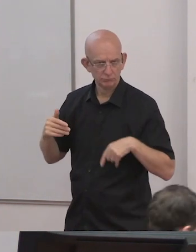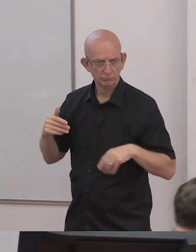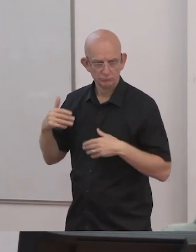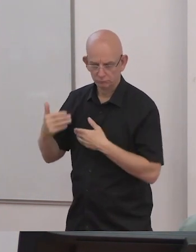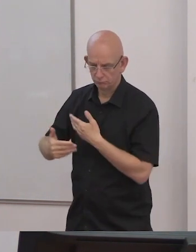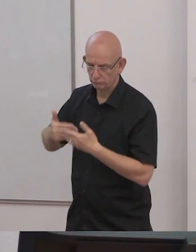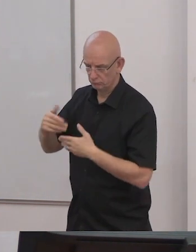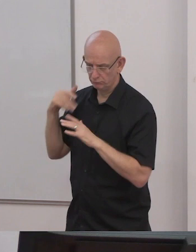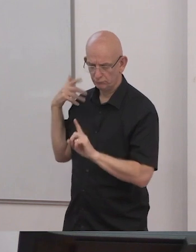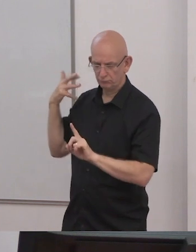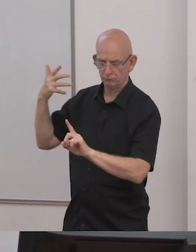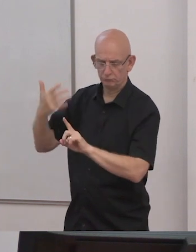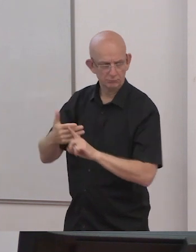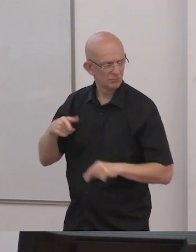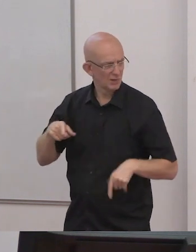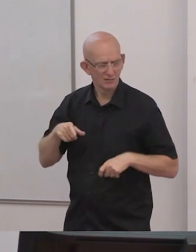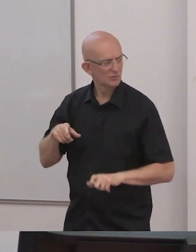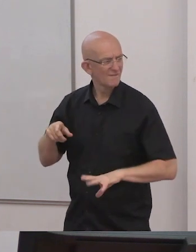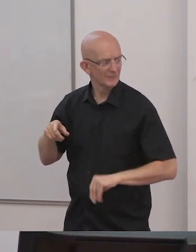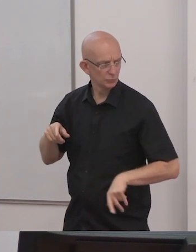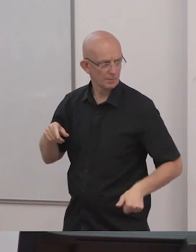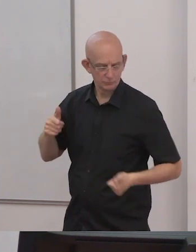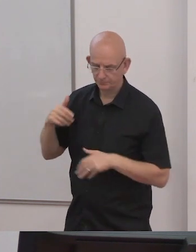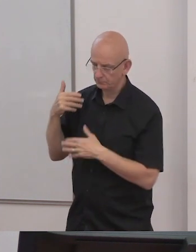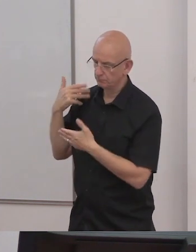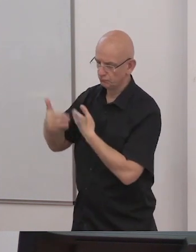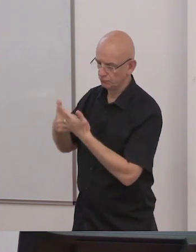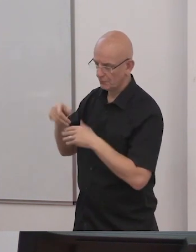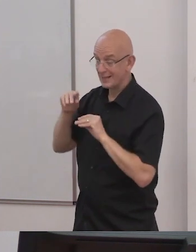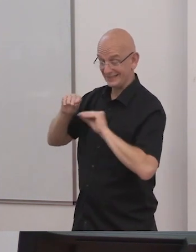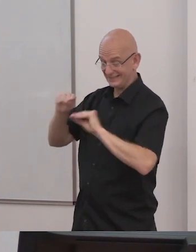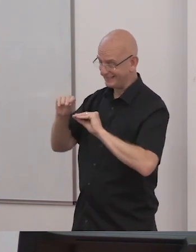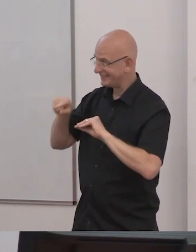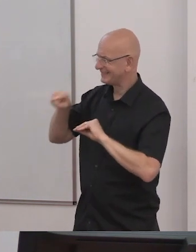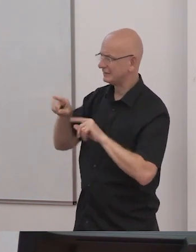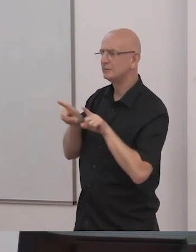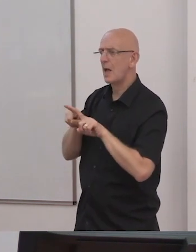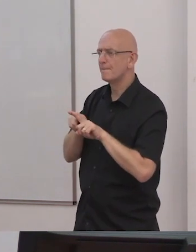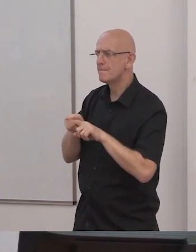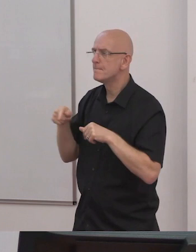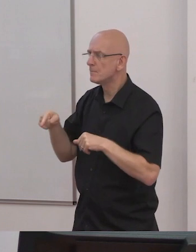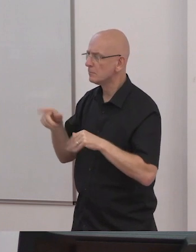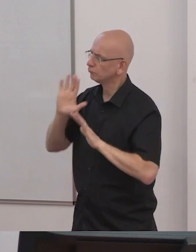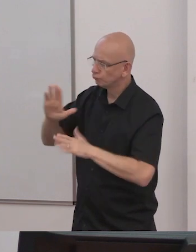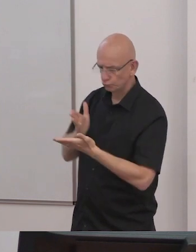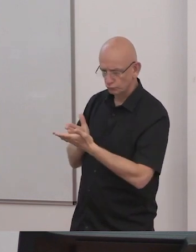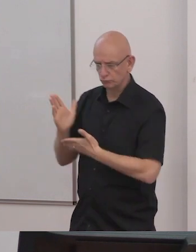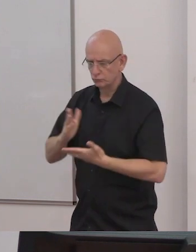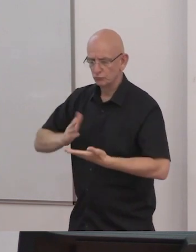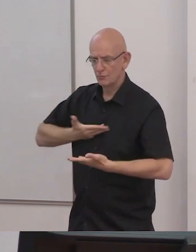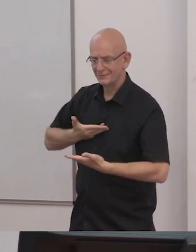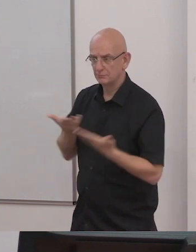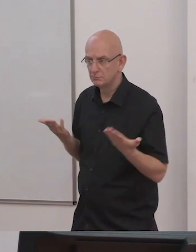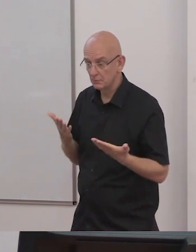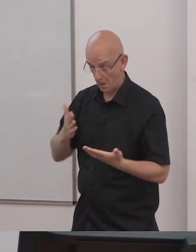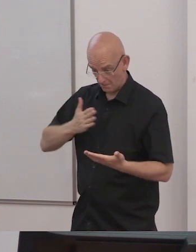have the ability to ensure that people can go on to exercise